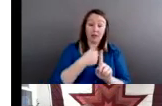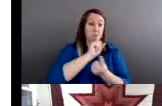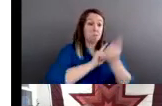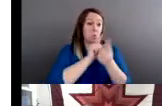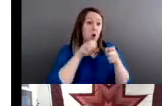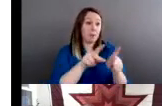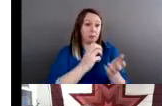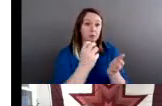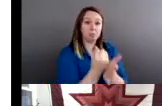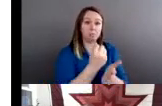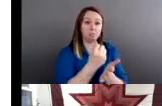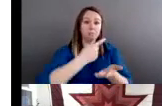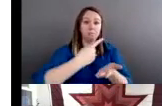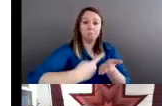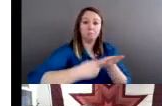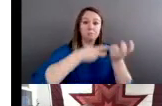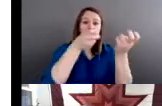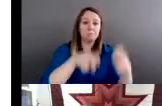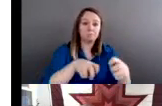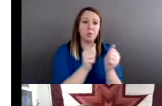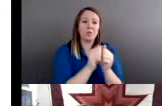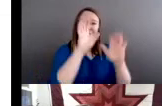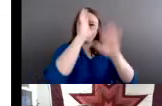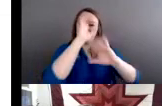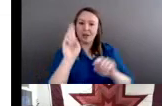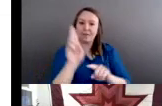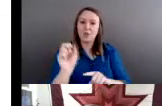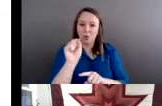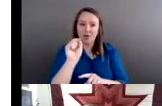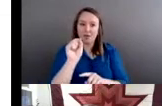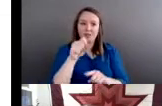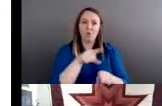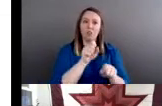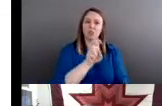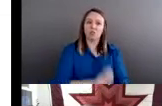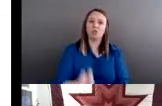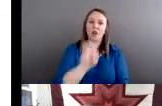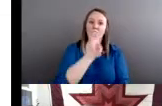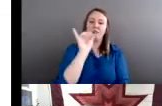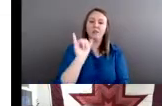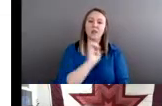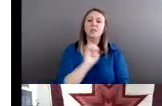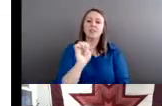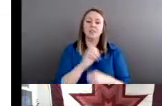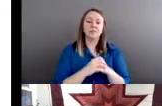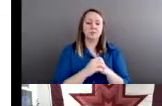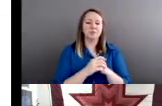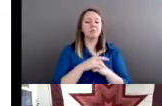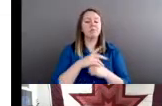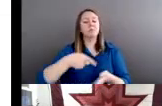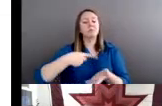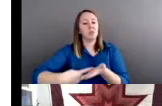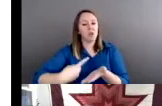United States when she was traveling the East Coast, and she would often talk about gender based